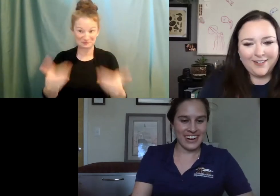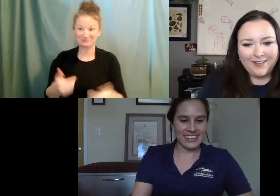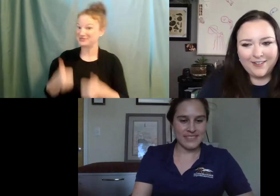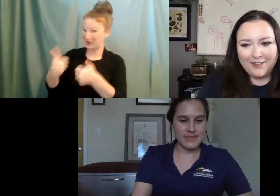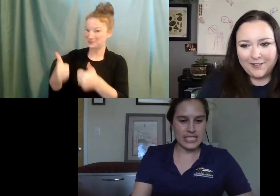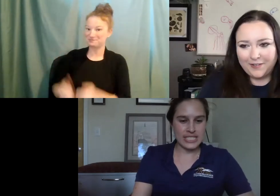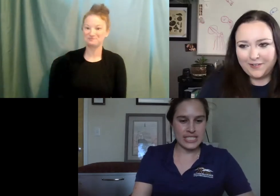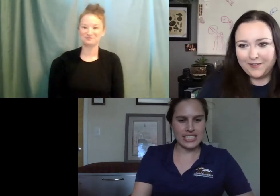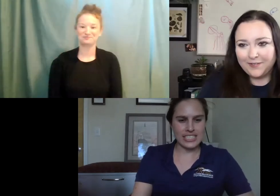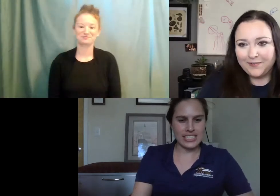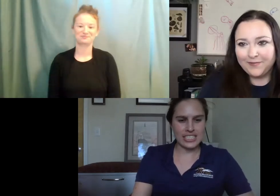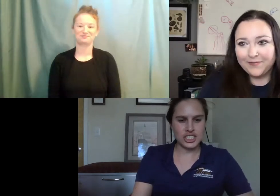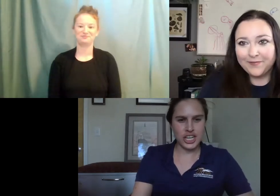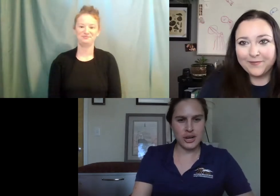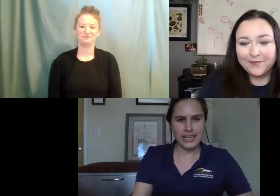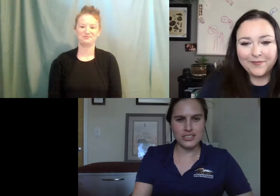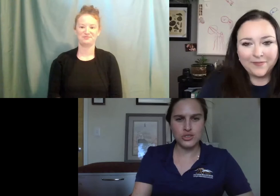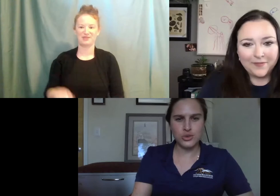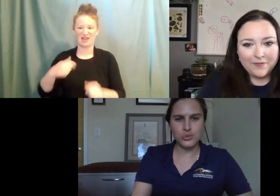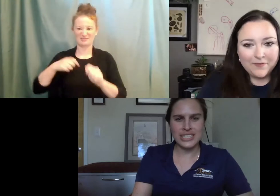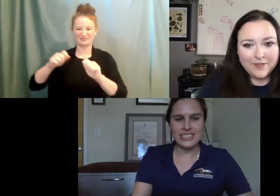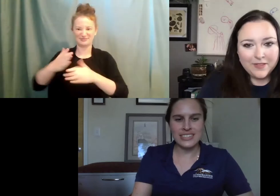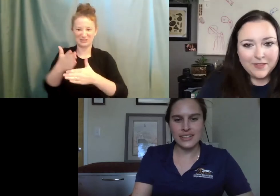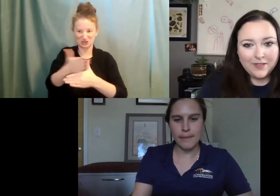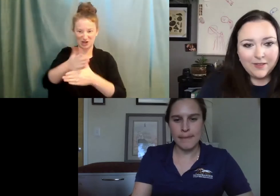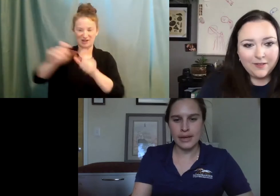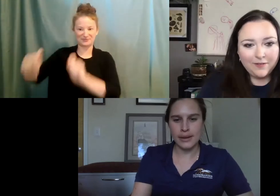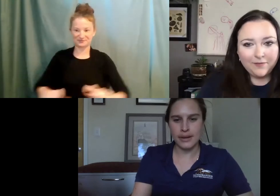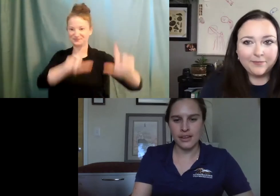All right. Let me see if I can share my screen.